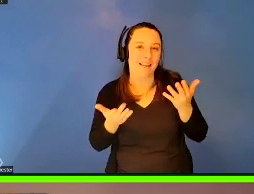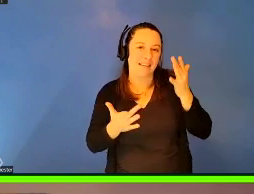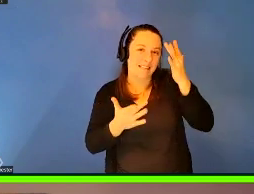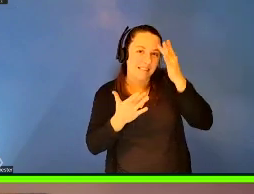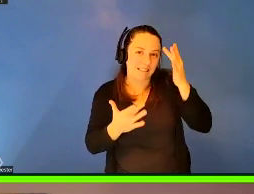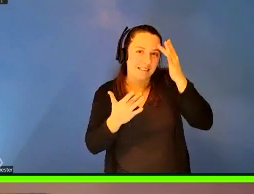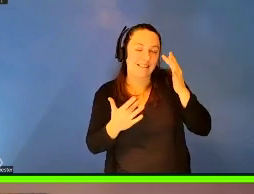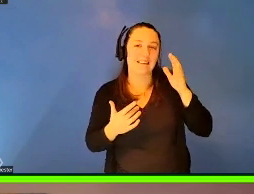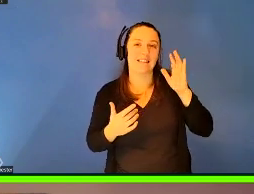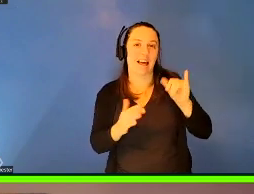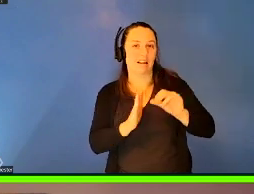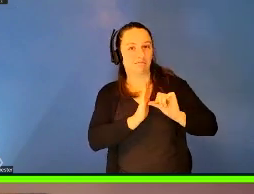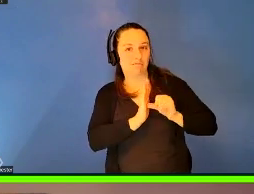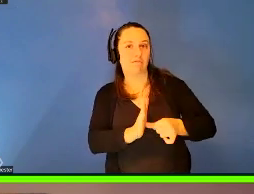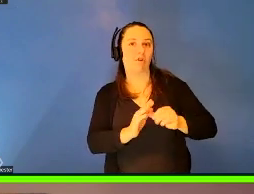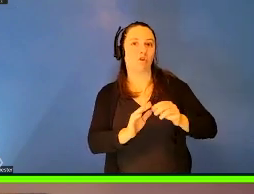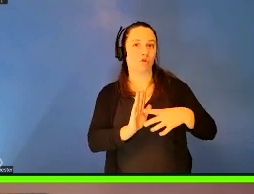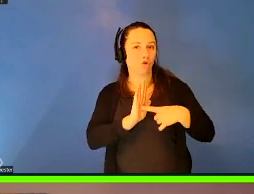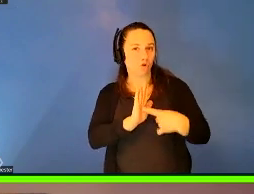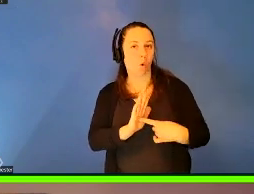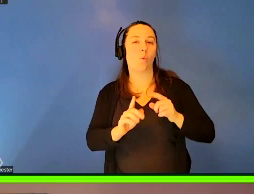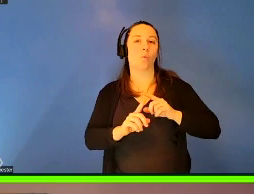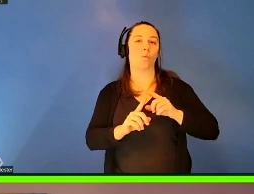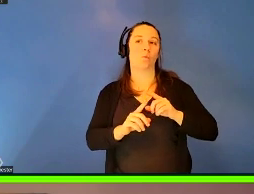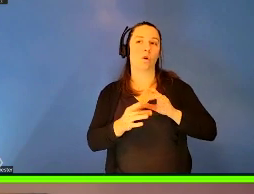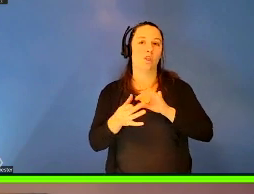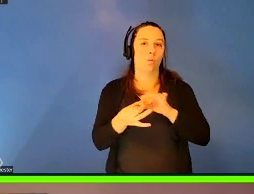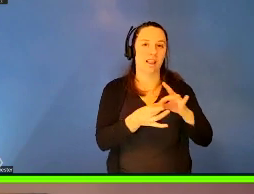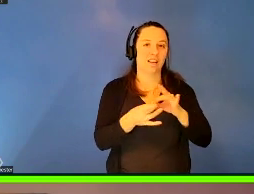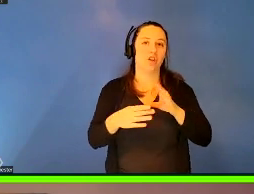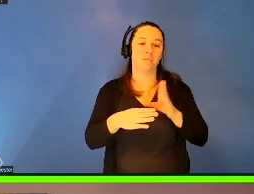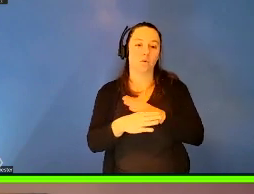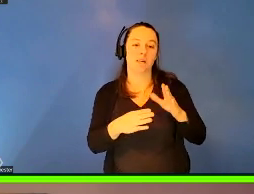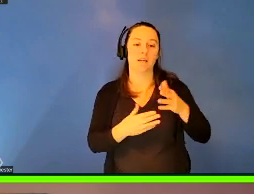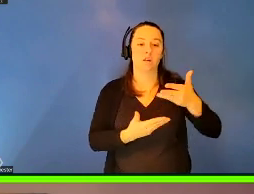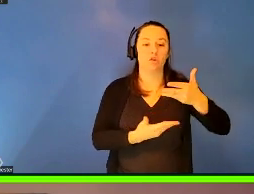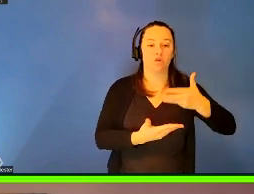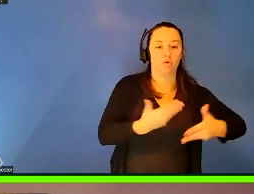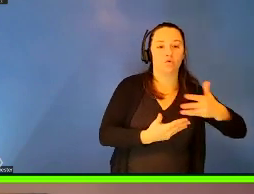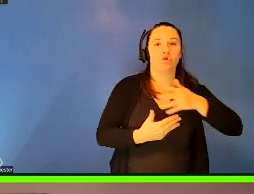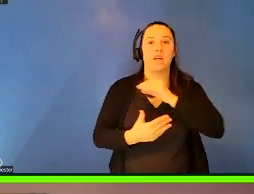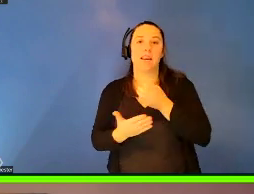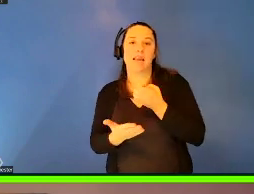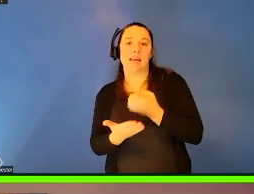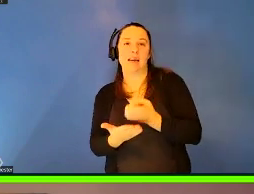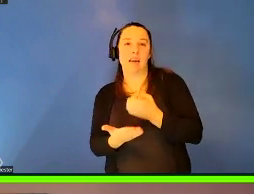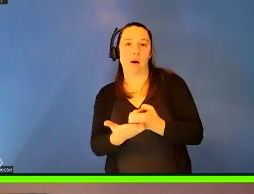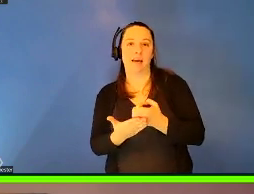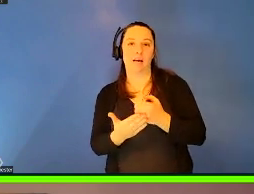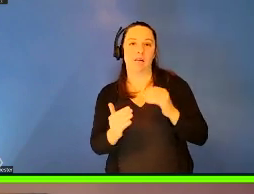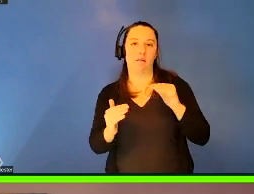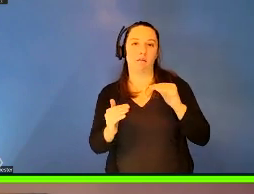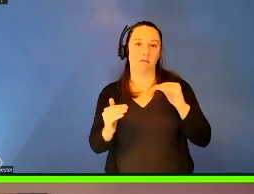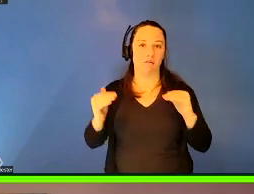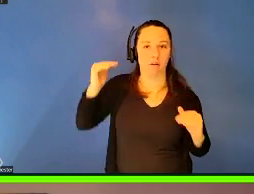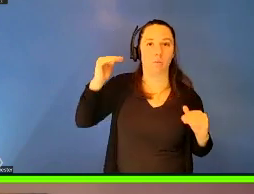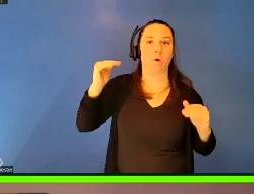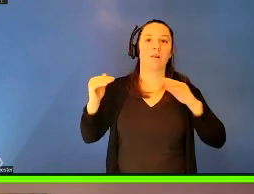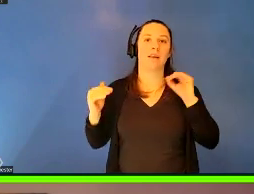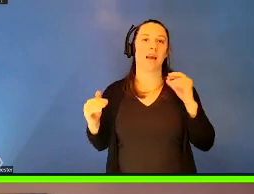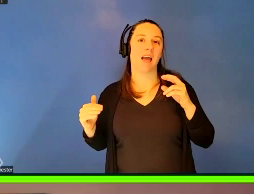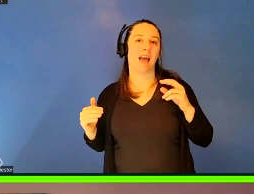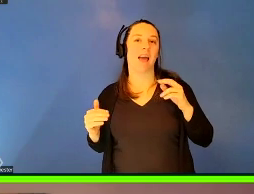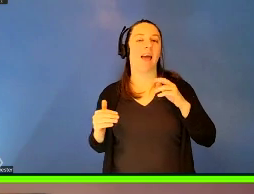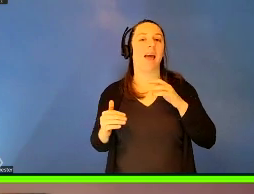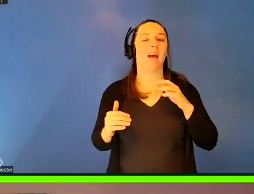so clearly the relationships between, um, social and economic inequality and risk of disease severity like,